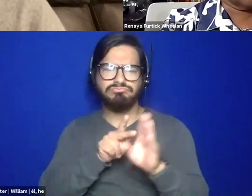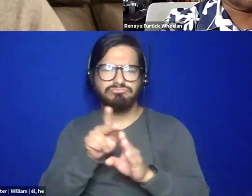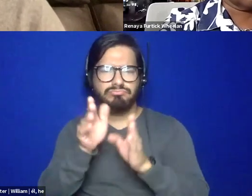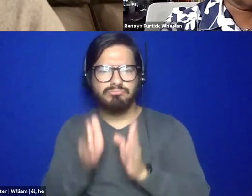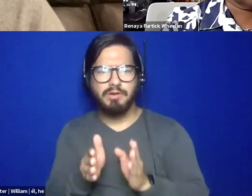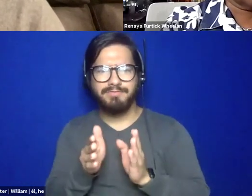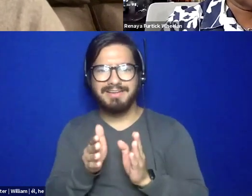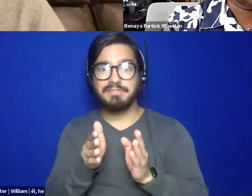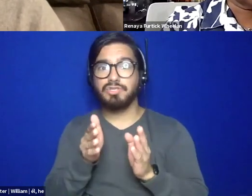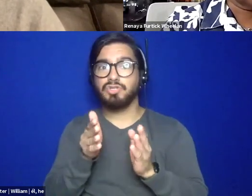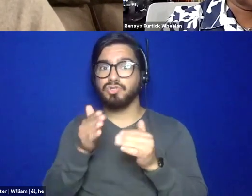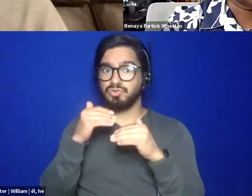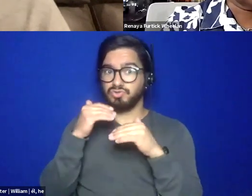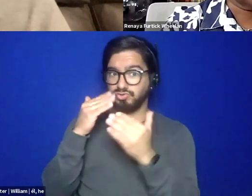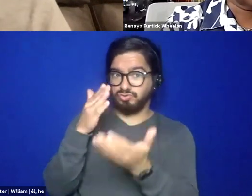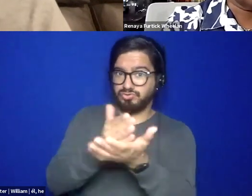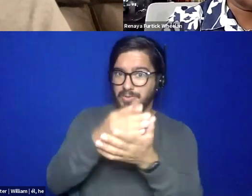-traumatizing these individuals?